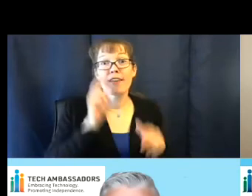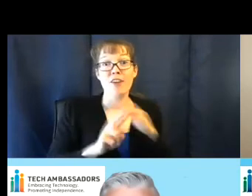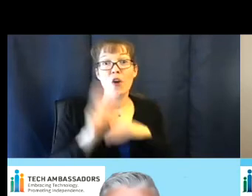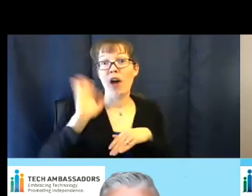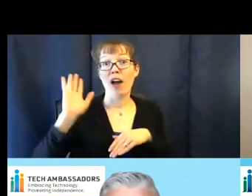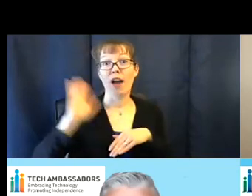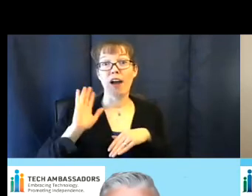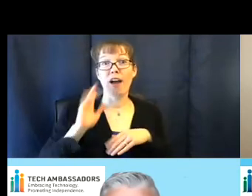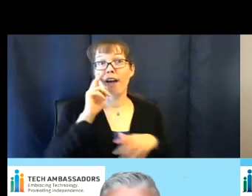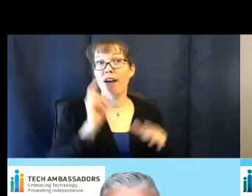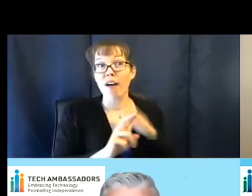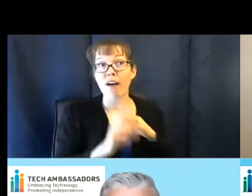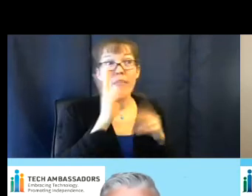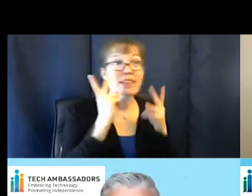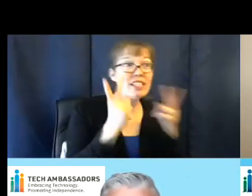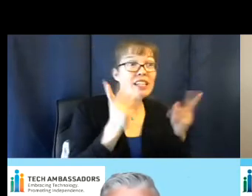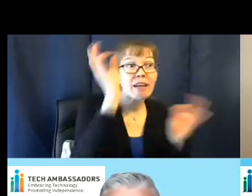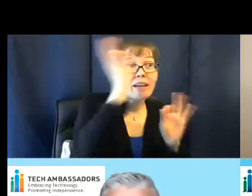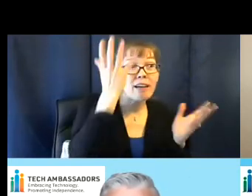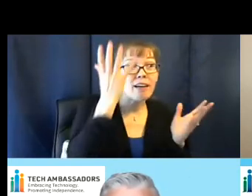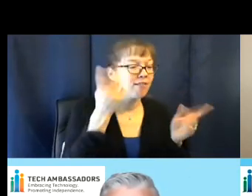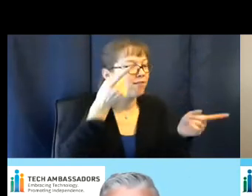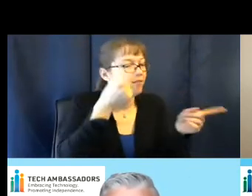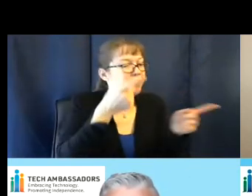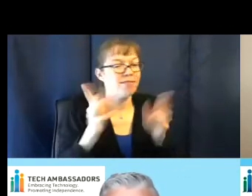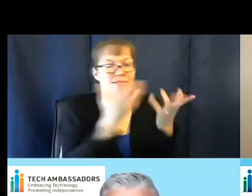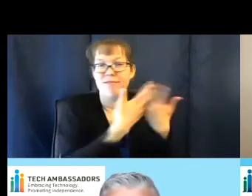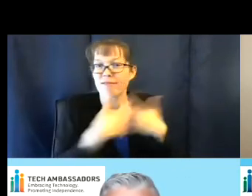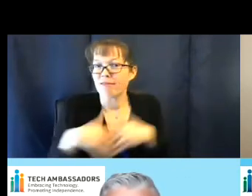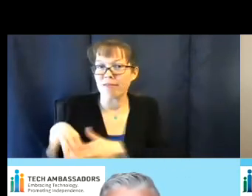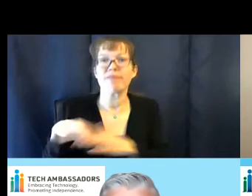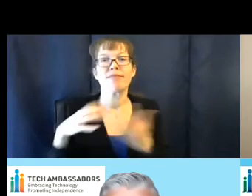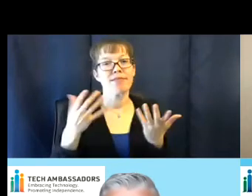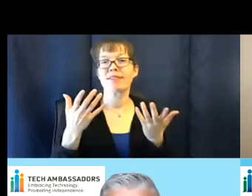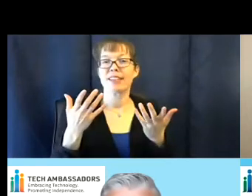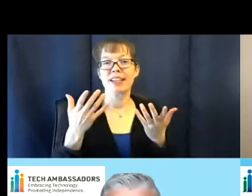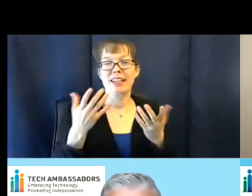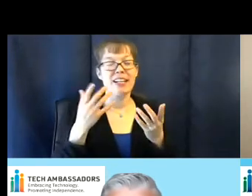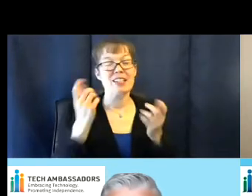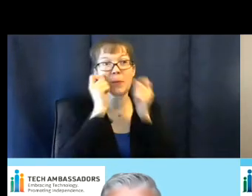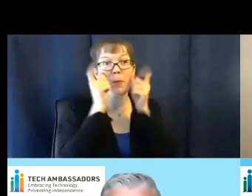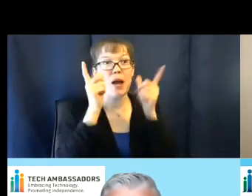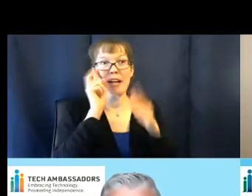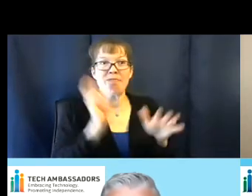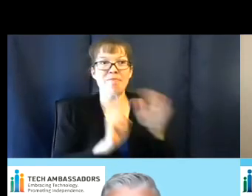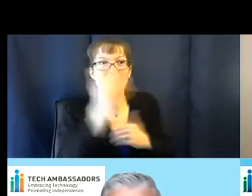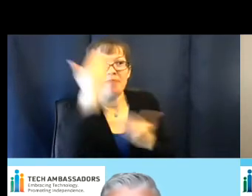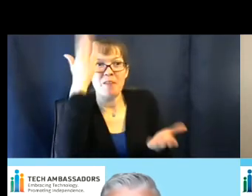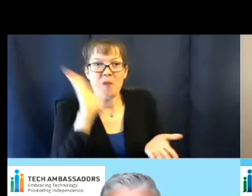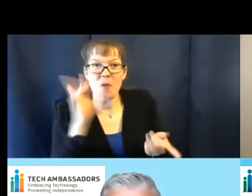hear, never know what you're going to see. It's all, it's all a surprise. But anyway,